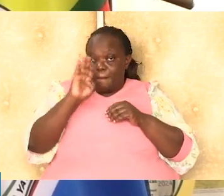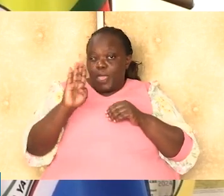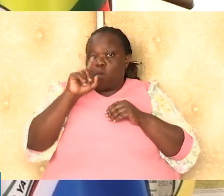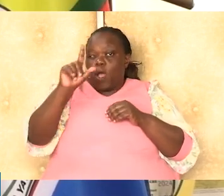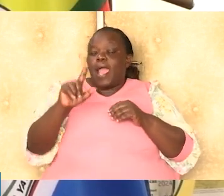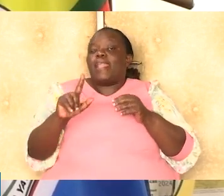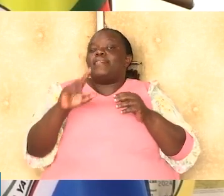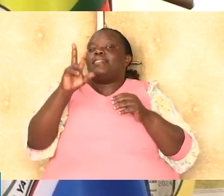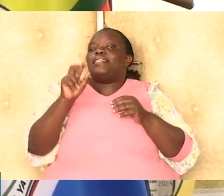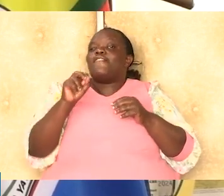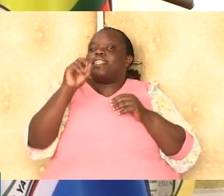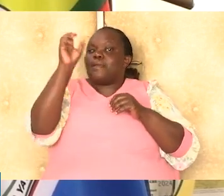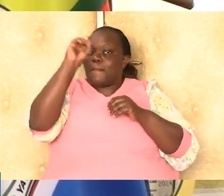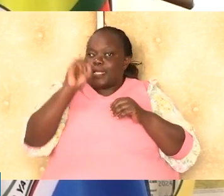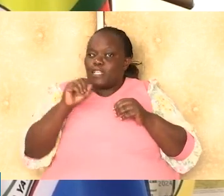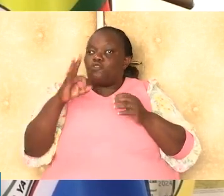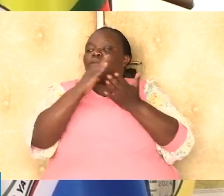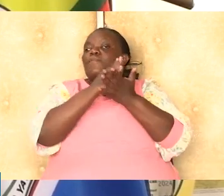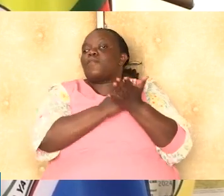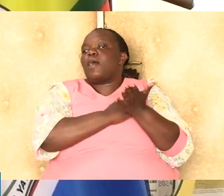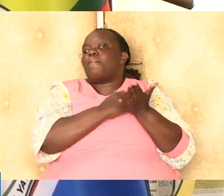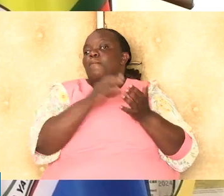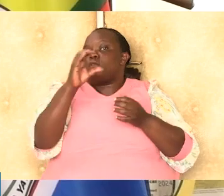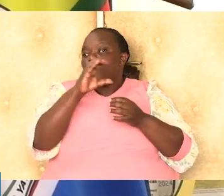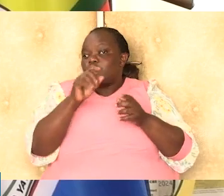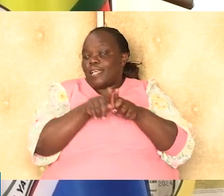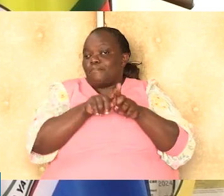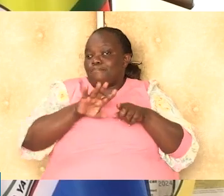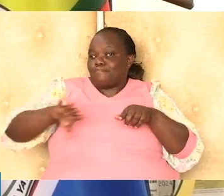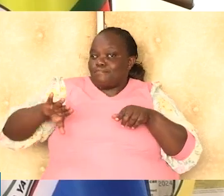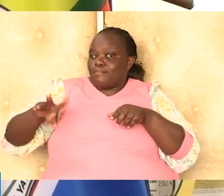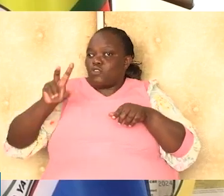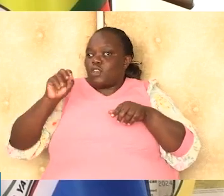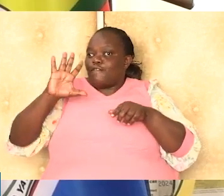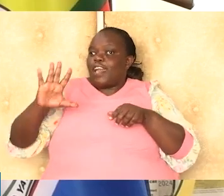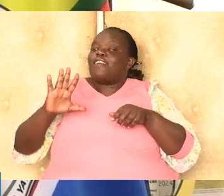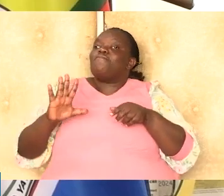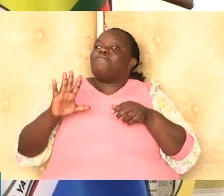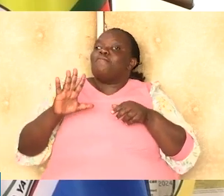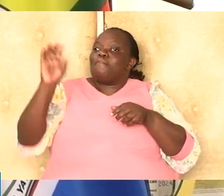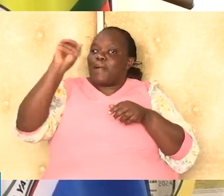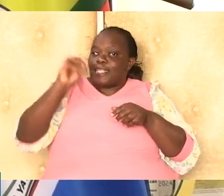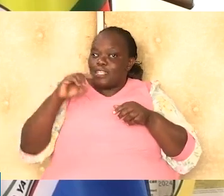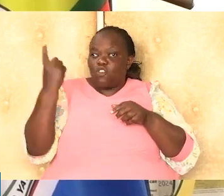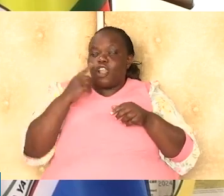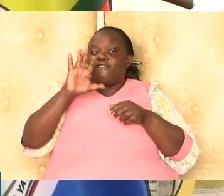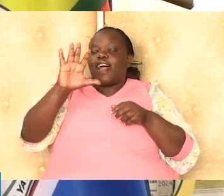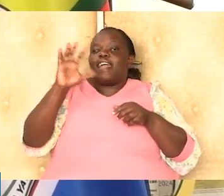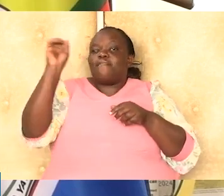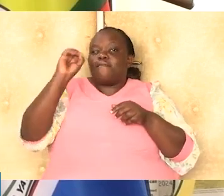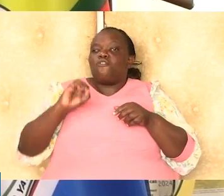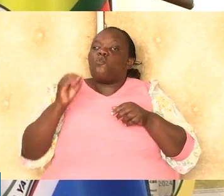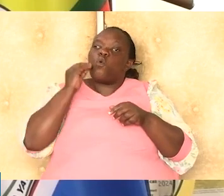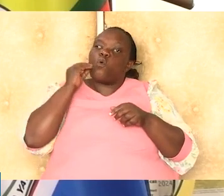scholarship covering 70% of the program cost, with a remainder supported by a 25% tuition loan and only 5% household